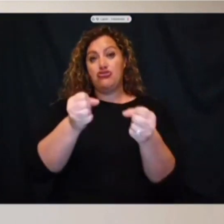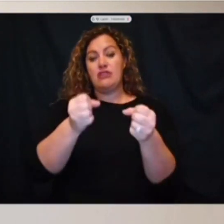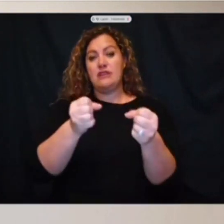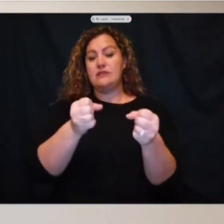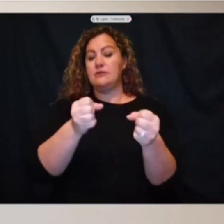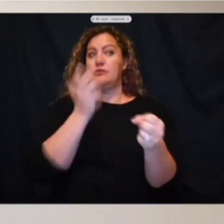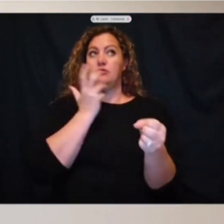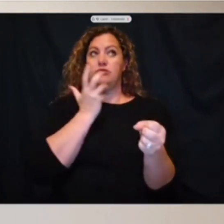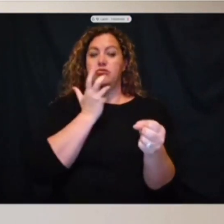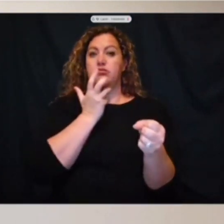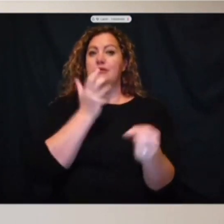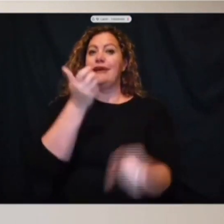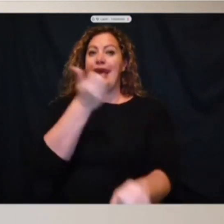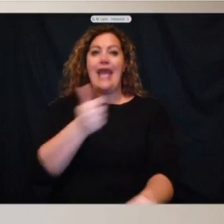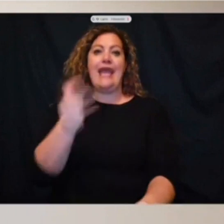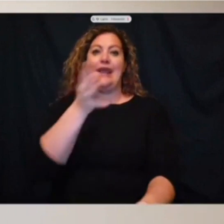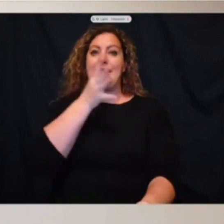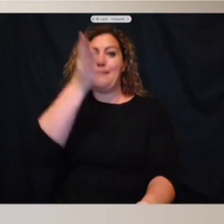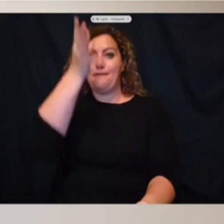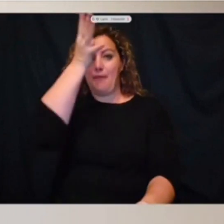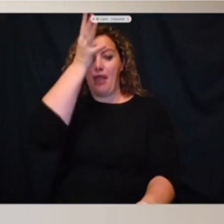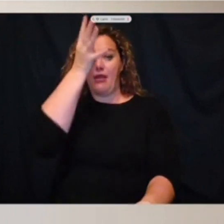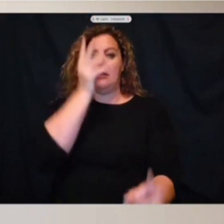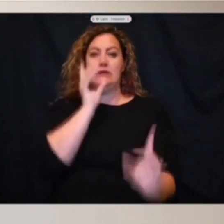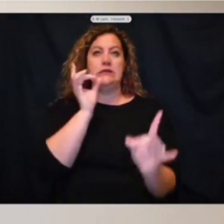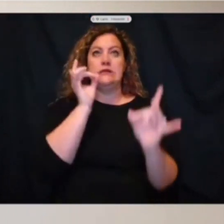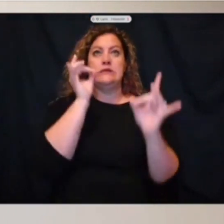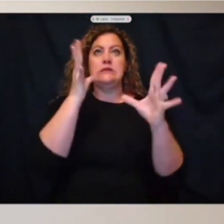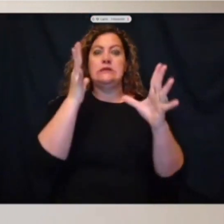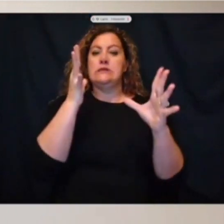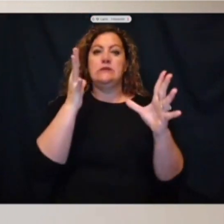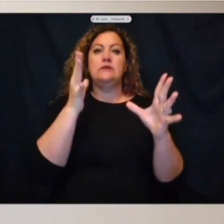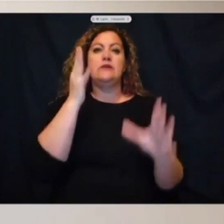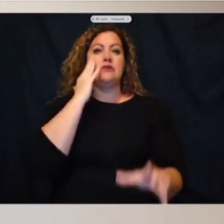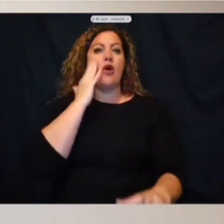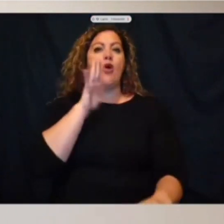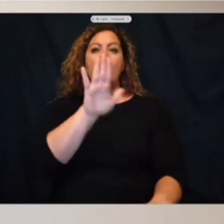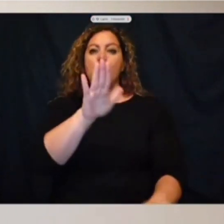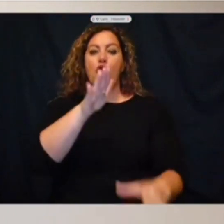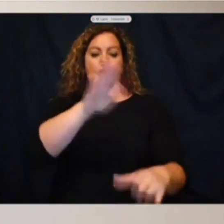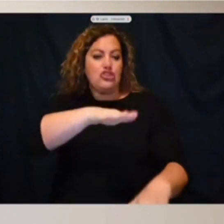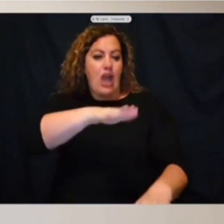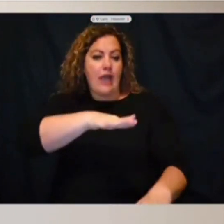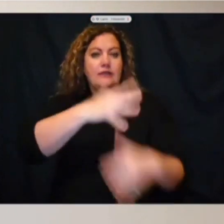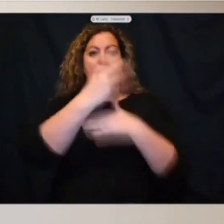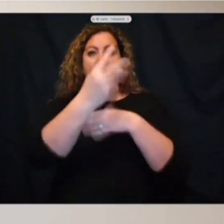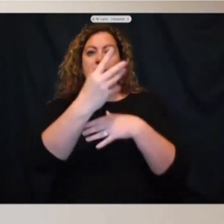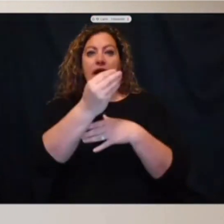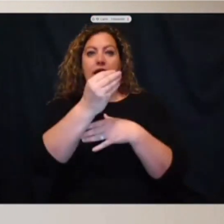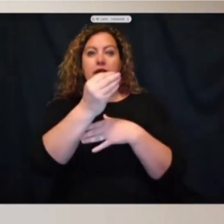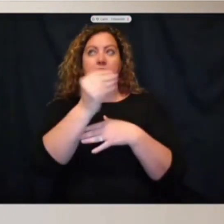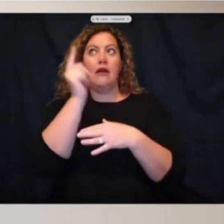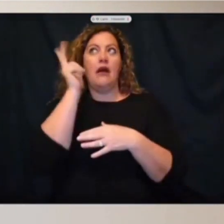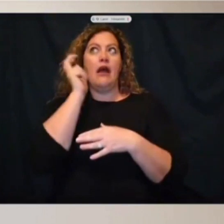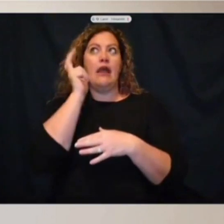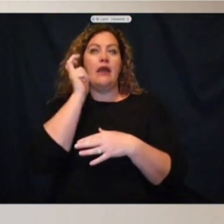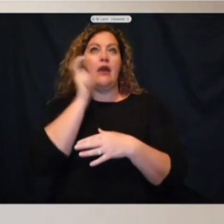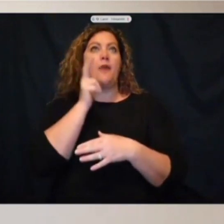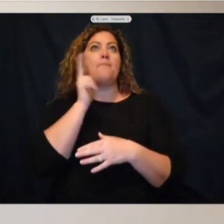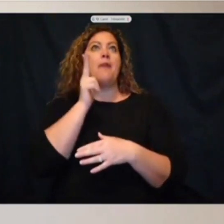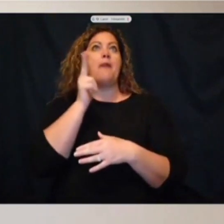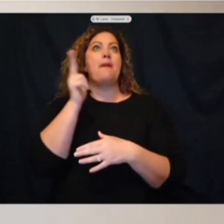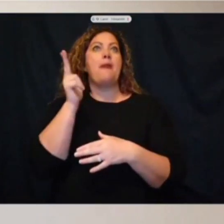dreads. To know that that your child is outdoors and the moment that you hear gunfire, you look out and you see your child